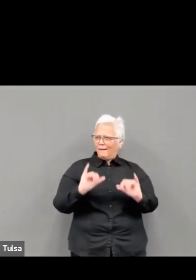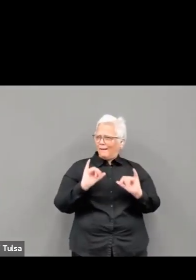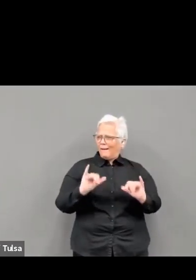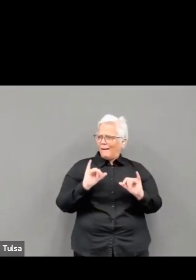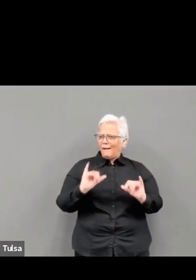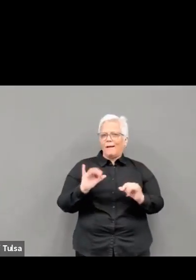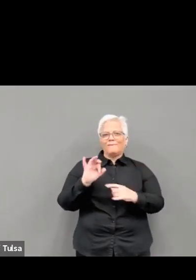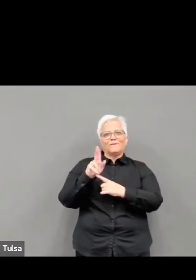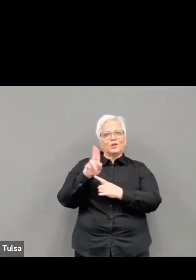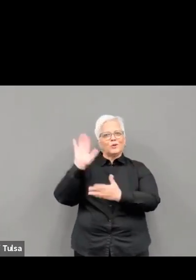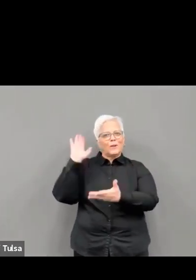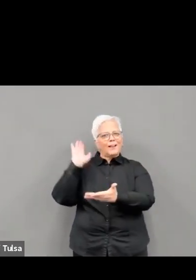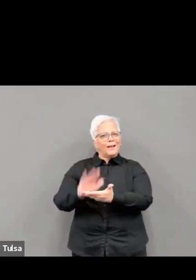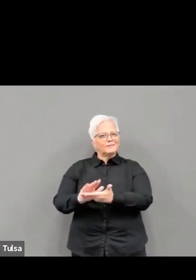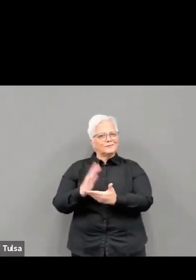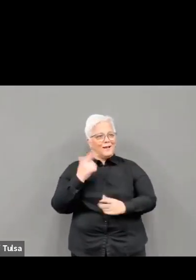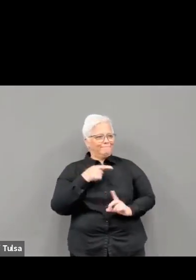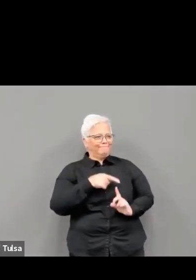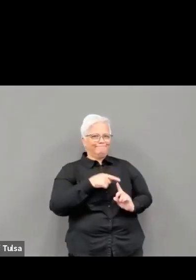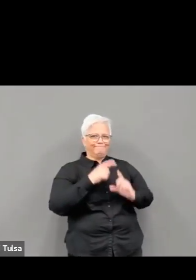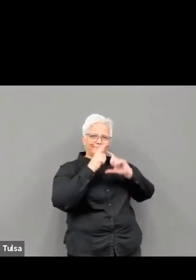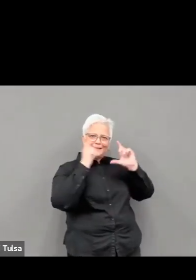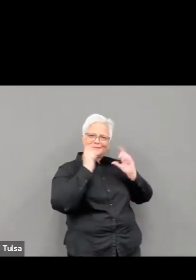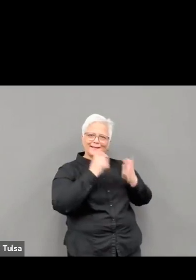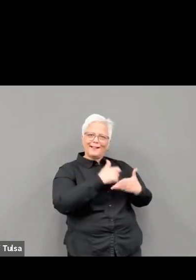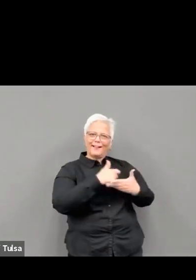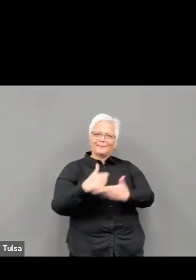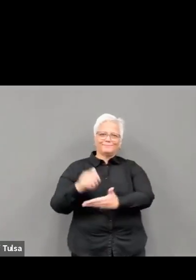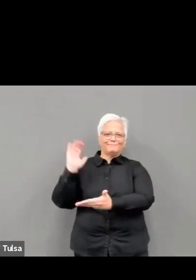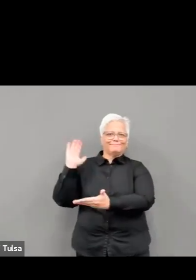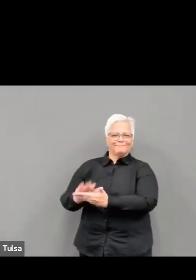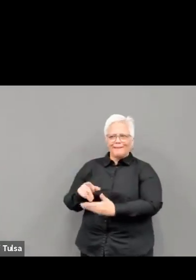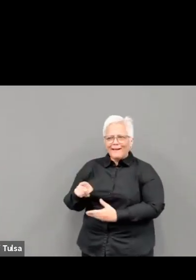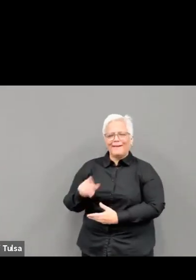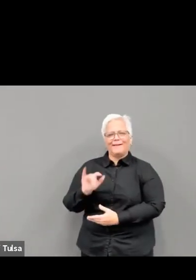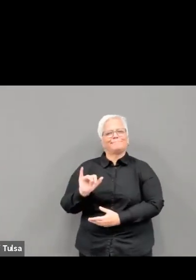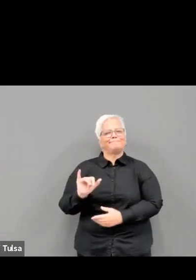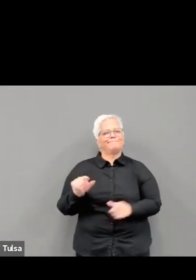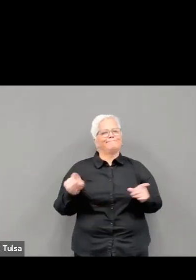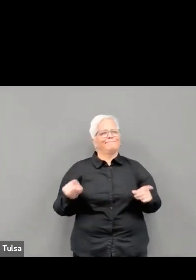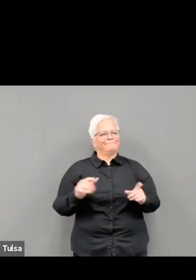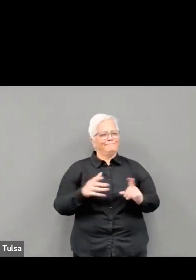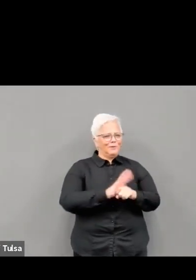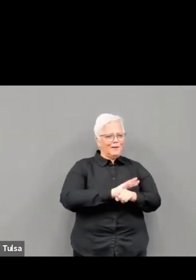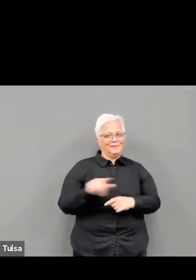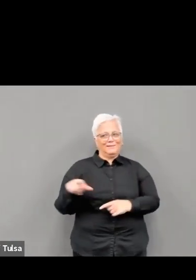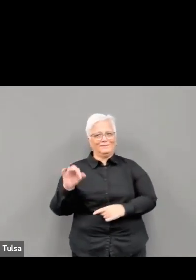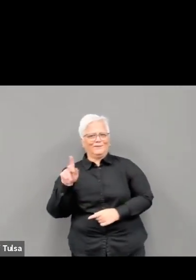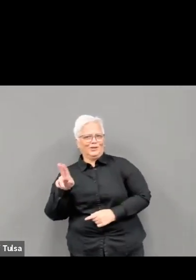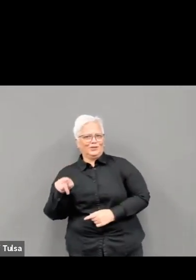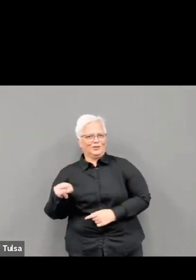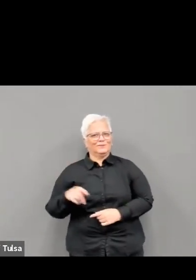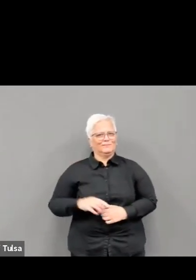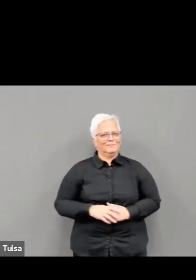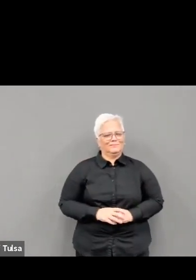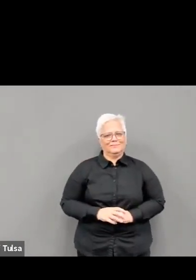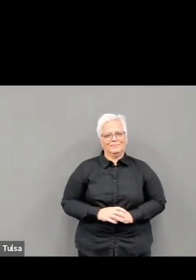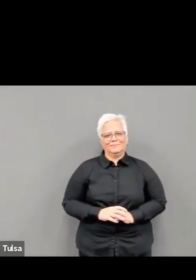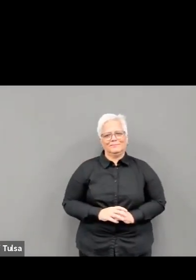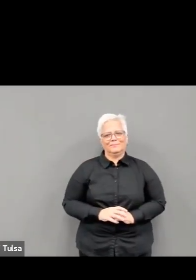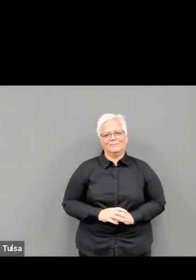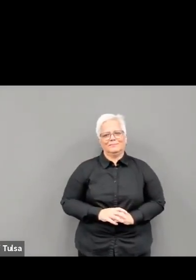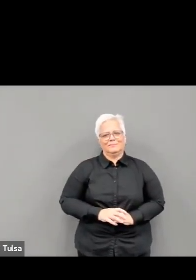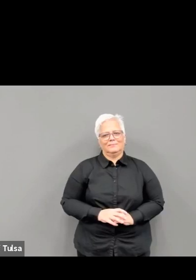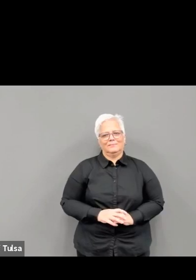darkness, and we all just need to hold on a little bit longer. So even if you've received both of your doses of your vaccine, please